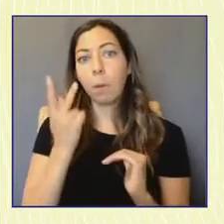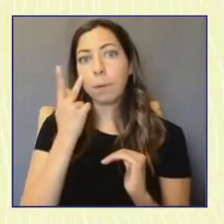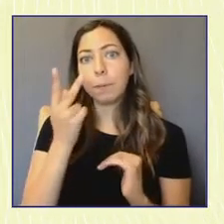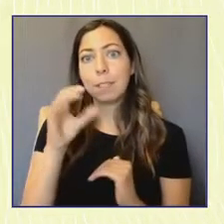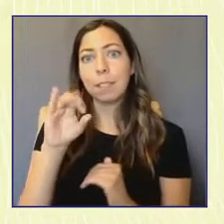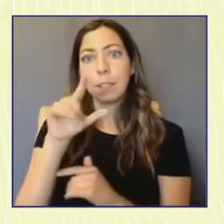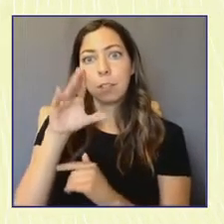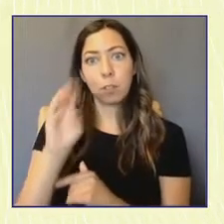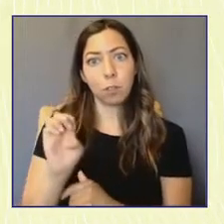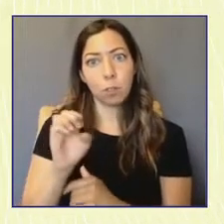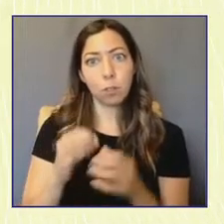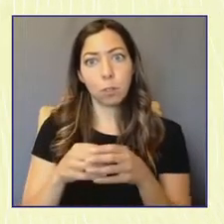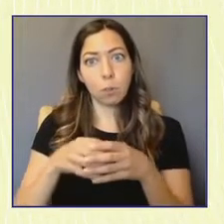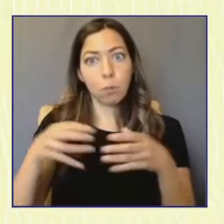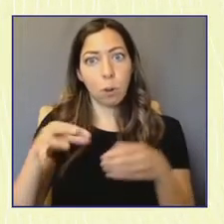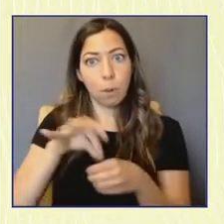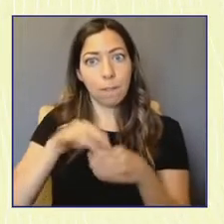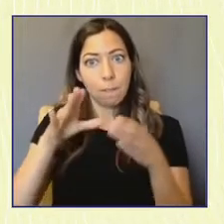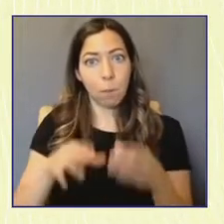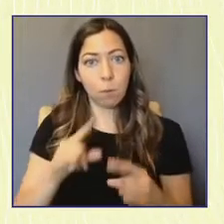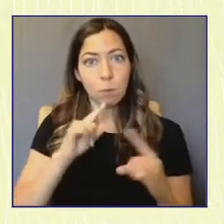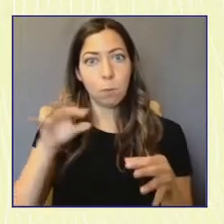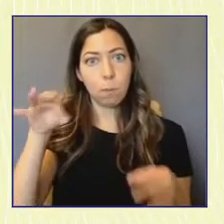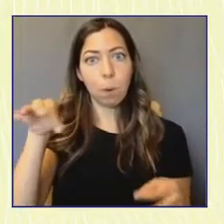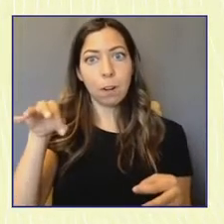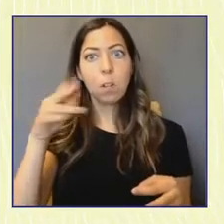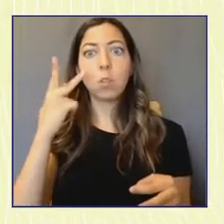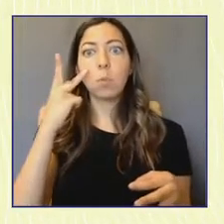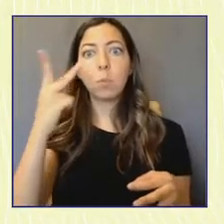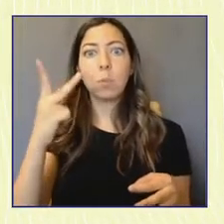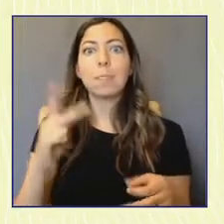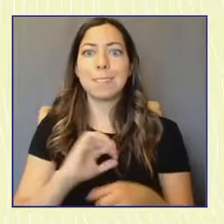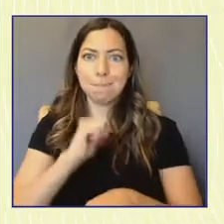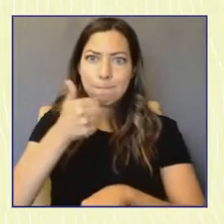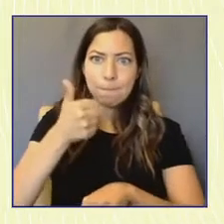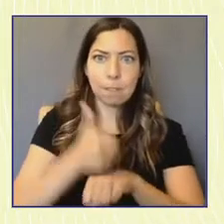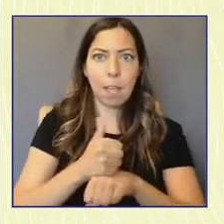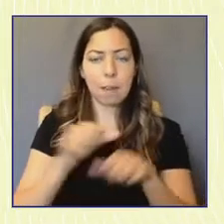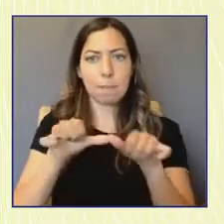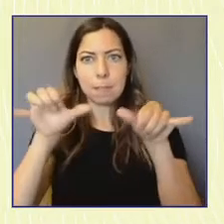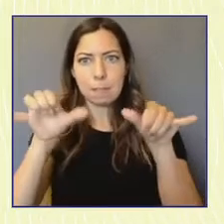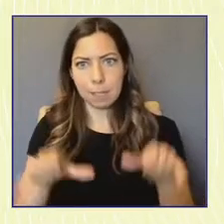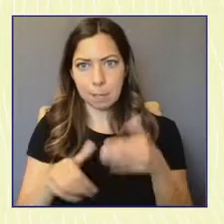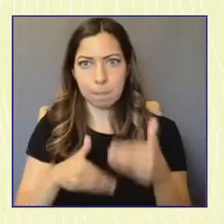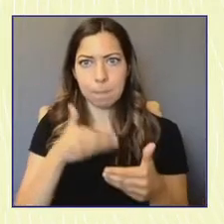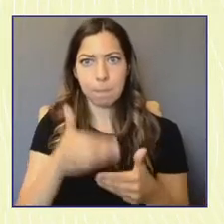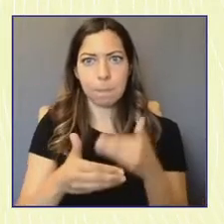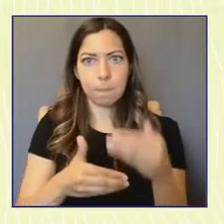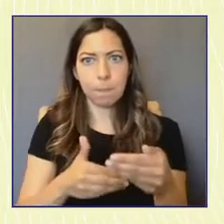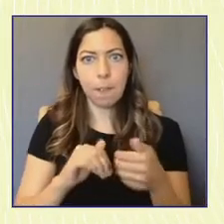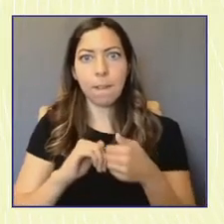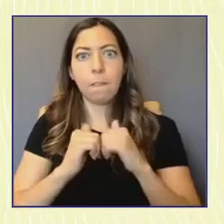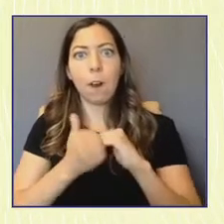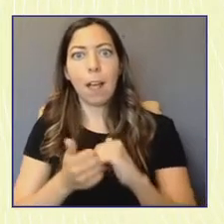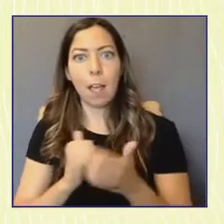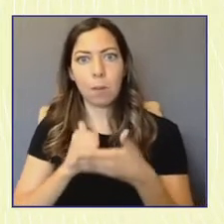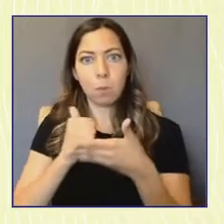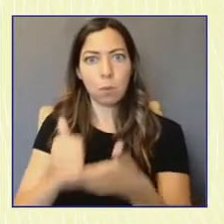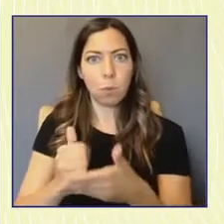is a framework and a guide on how that shift needs to happen in different communities and fields and institutions.